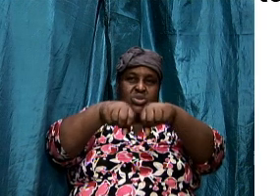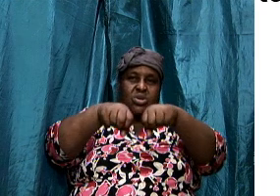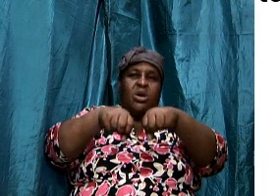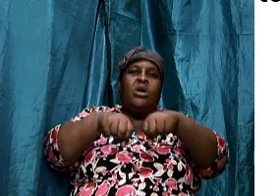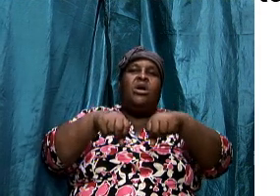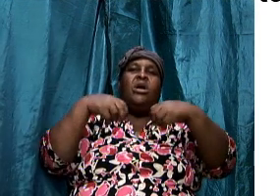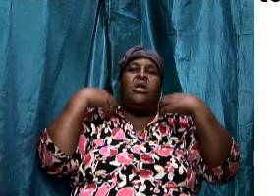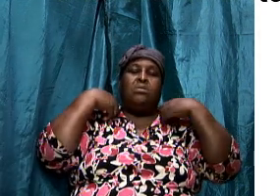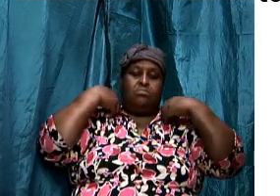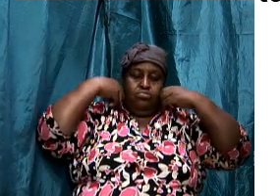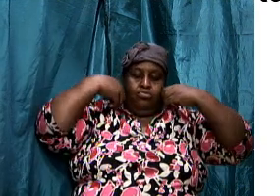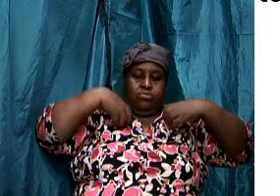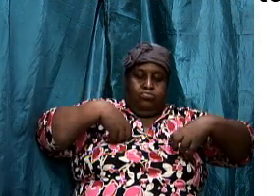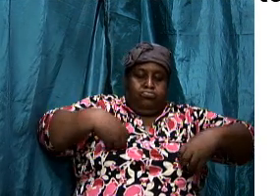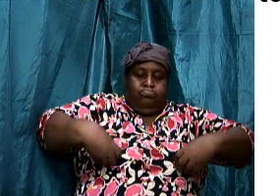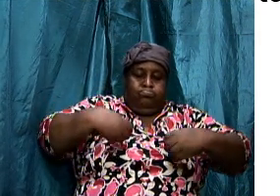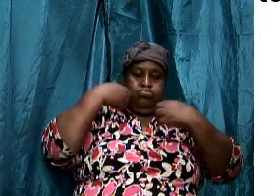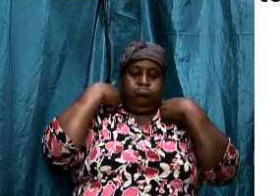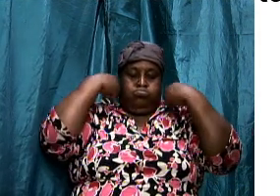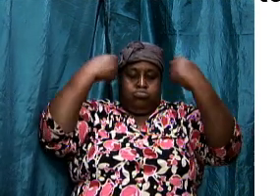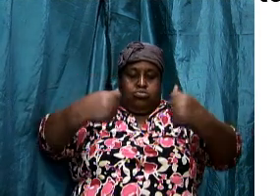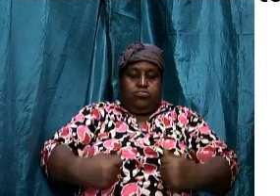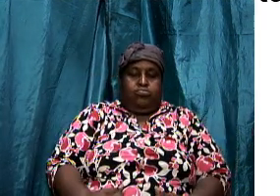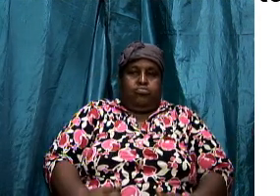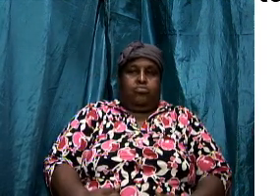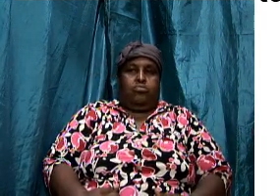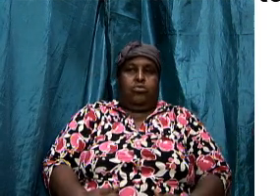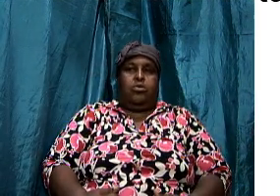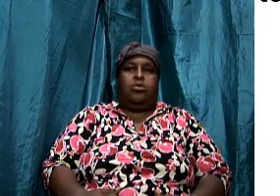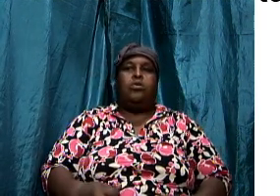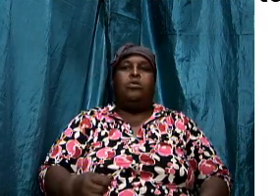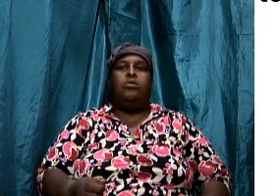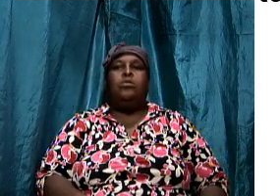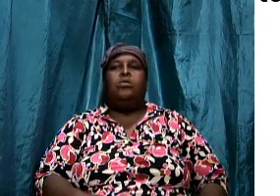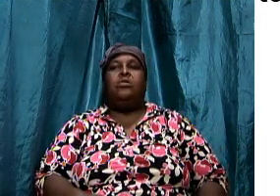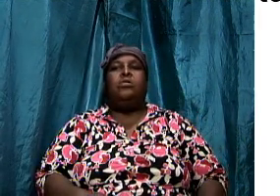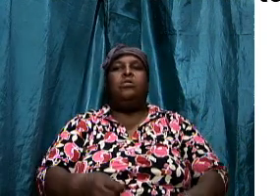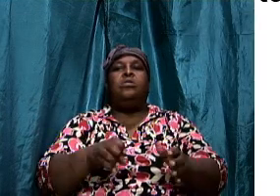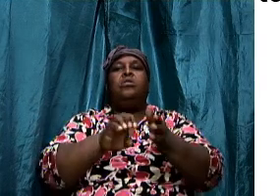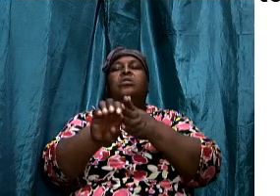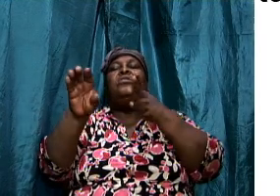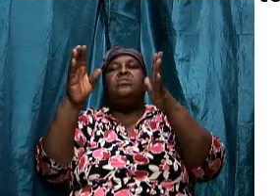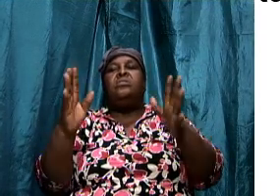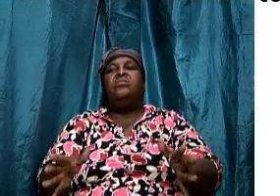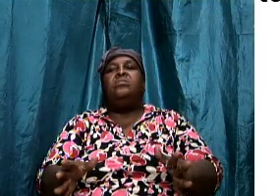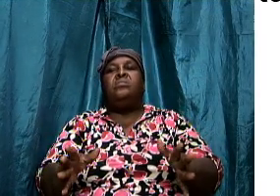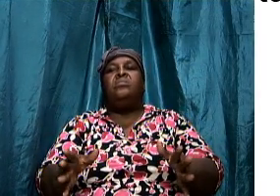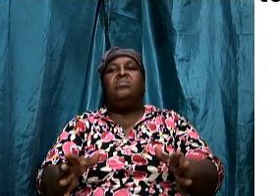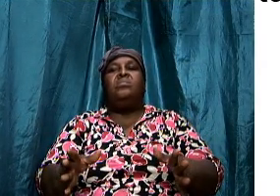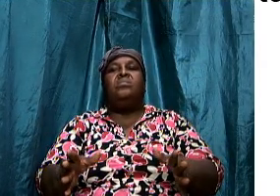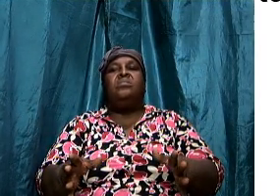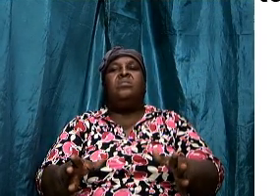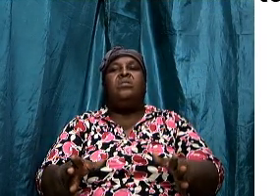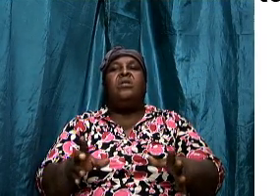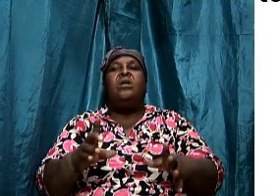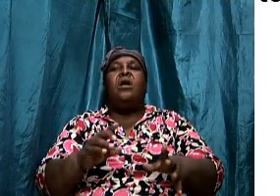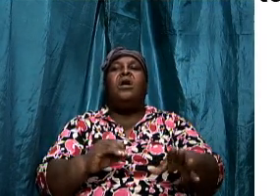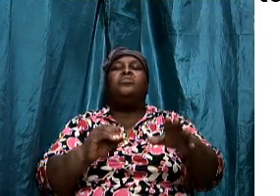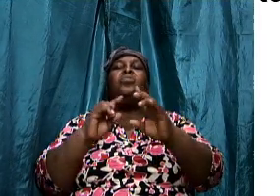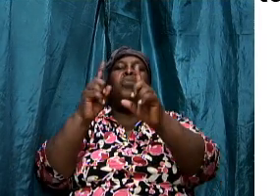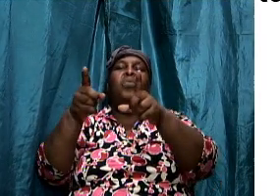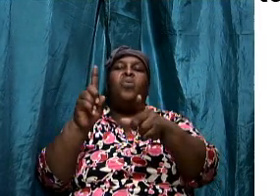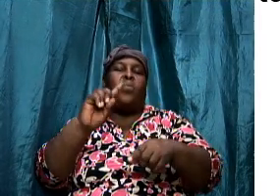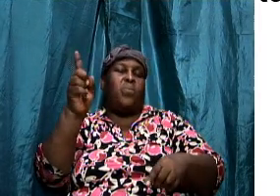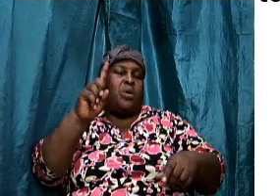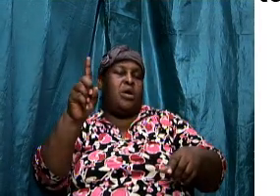they see that, are going to come out of hiding. And are going to walk over to where the police and the soldiers